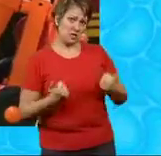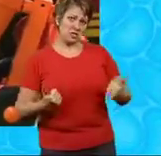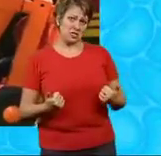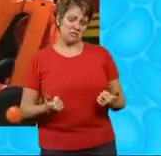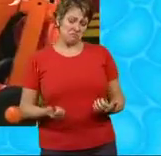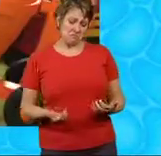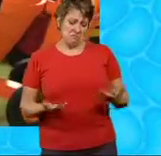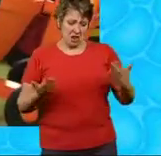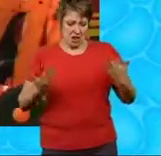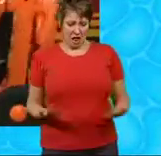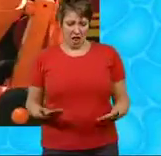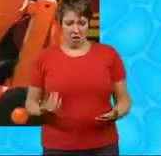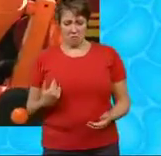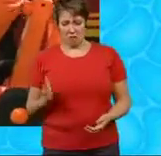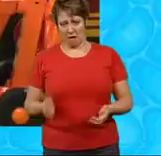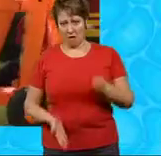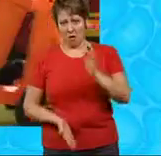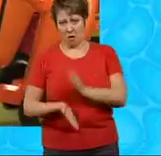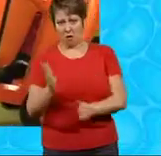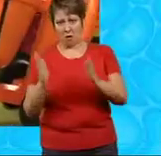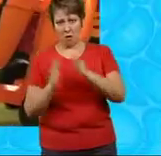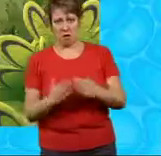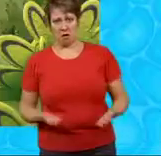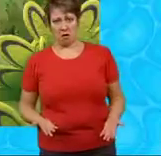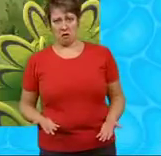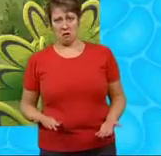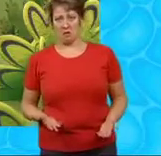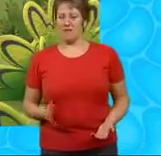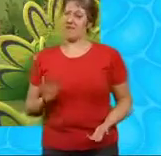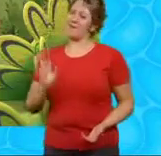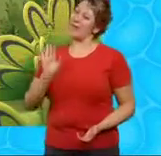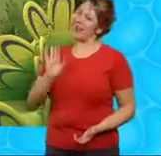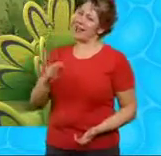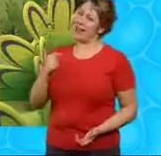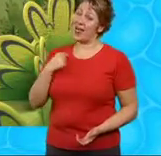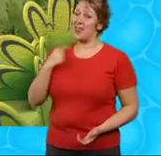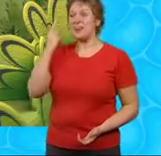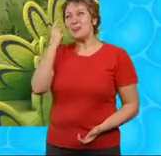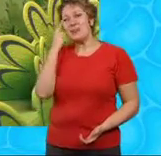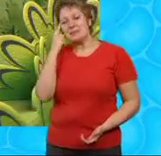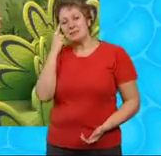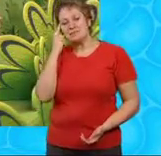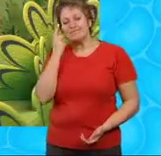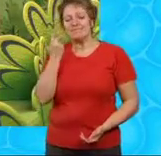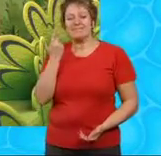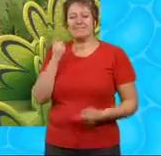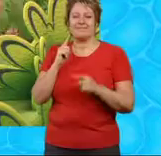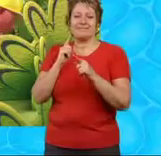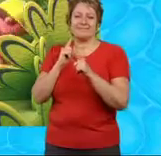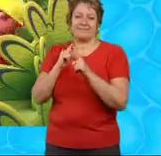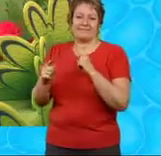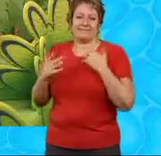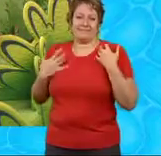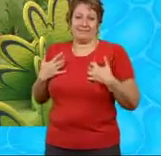watermill, Bob So it's time to go, isn't it? Well, I thought, as a special treat,